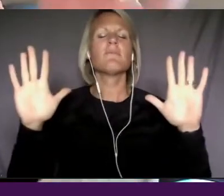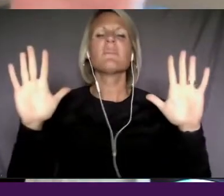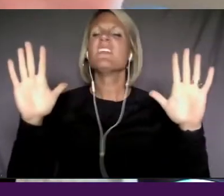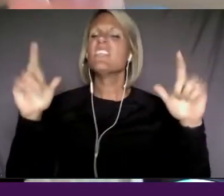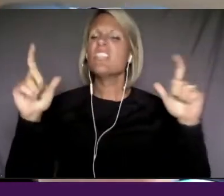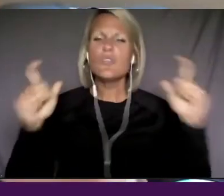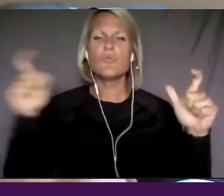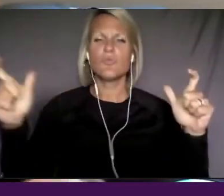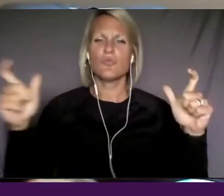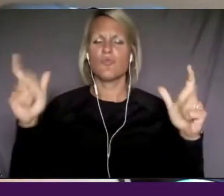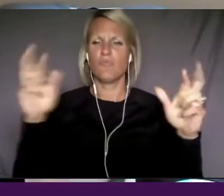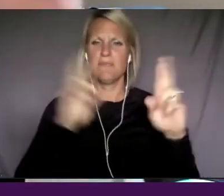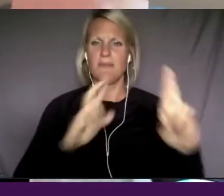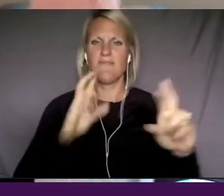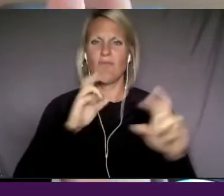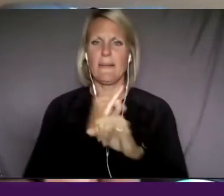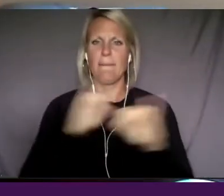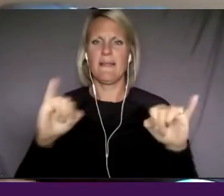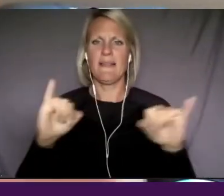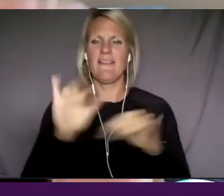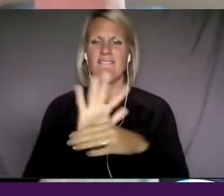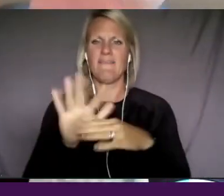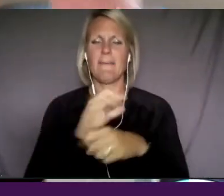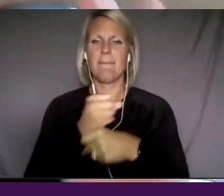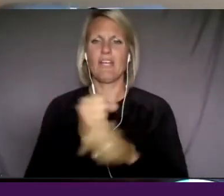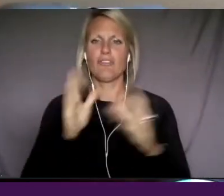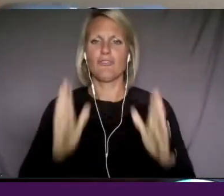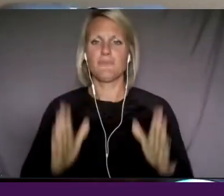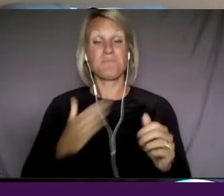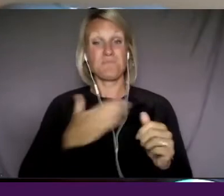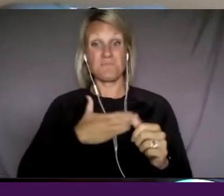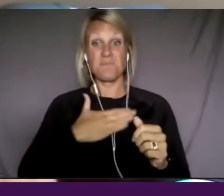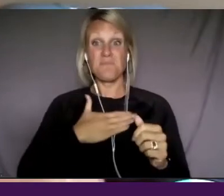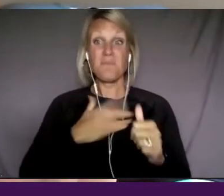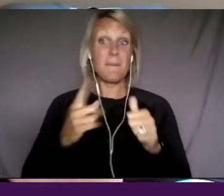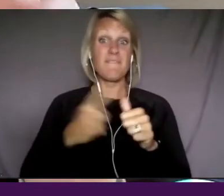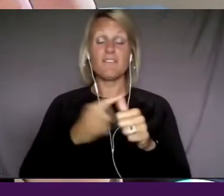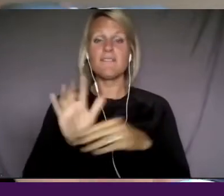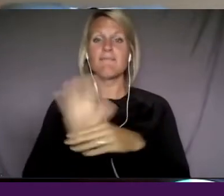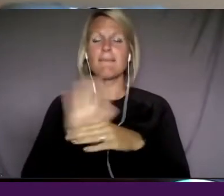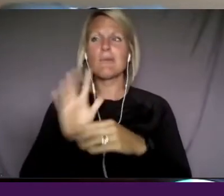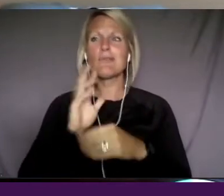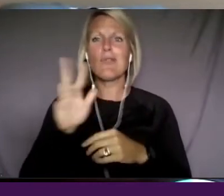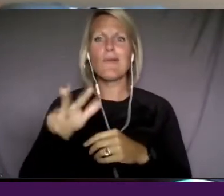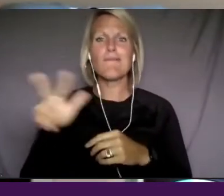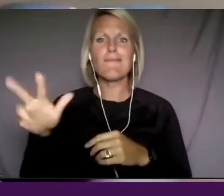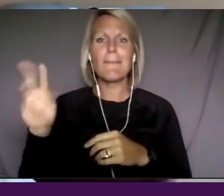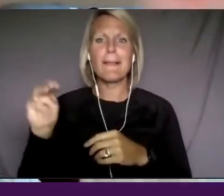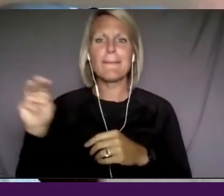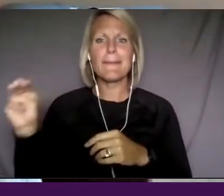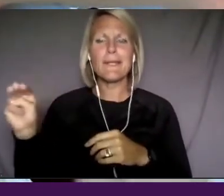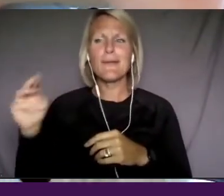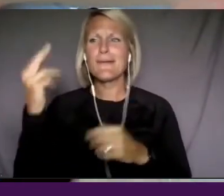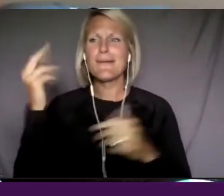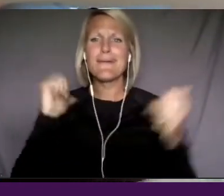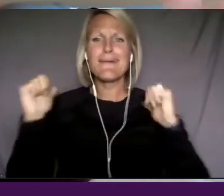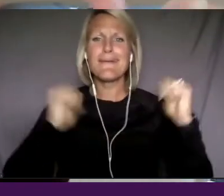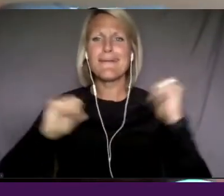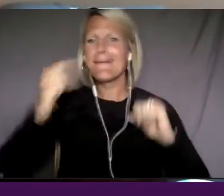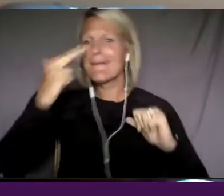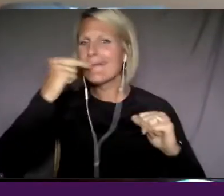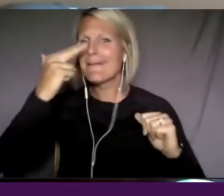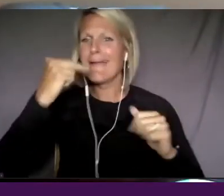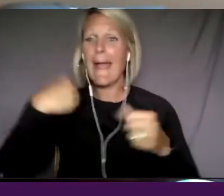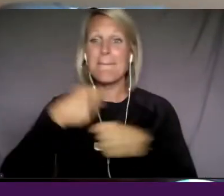was a, you know, 35 millimeter theatrical comedy that I made in the Soviet union